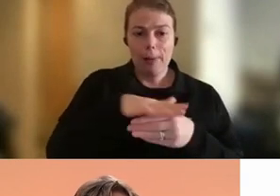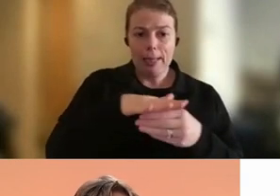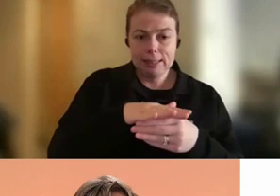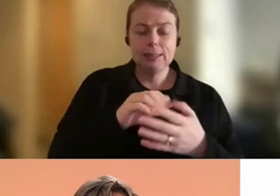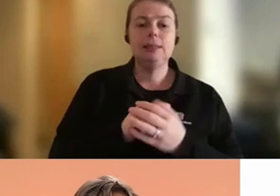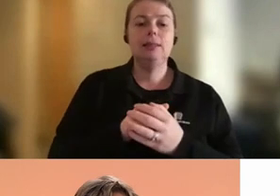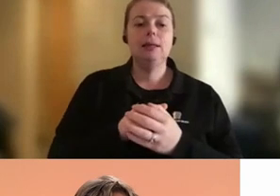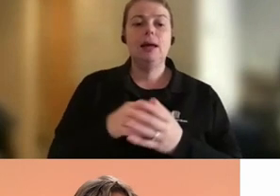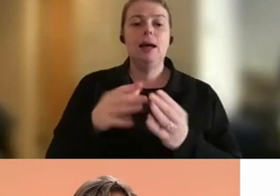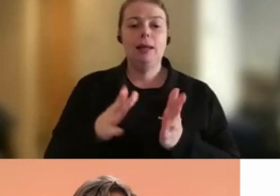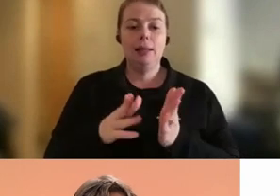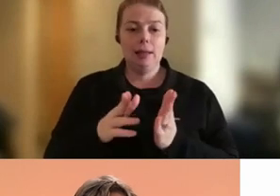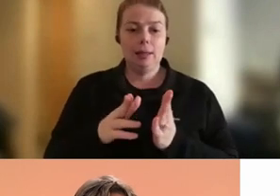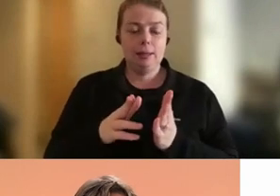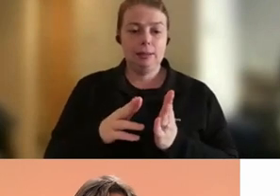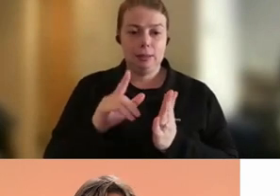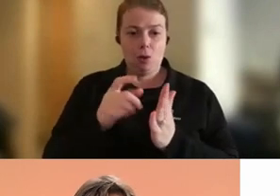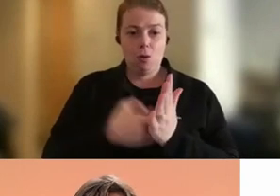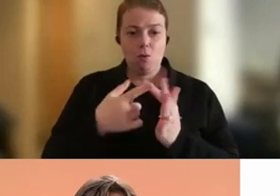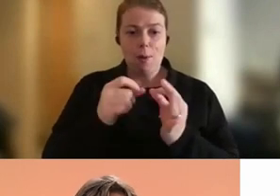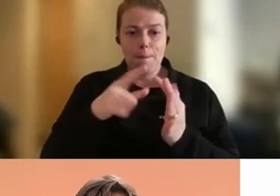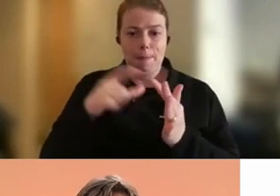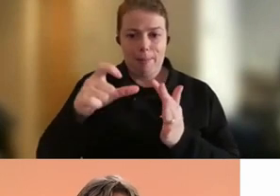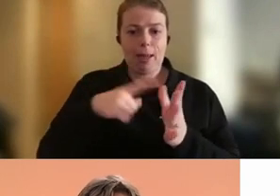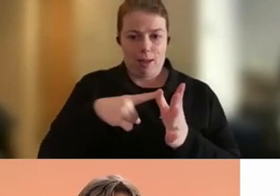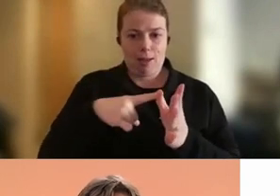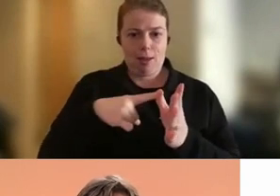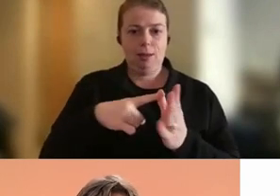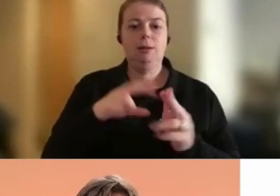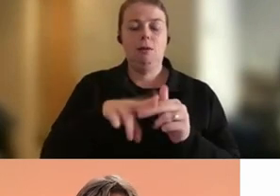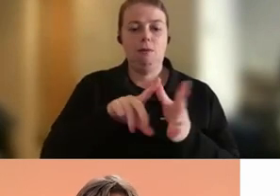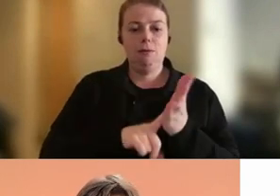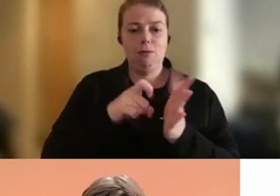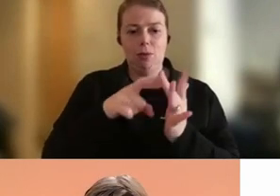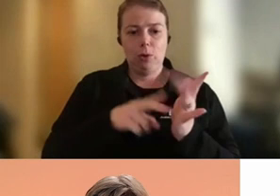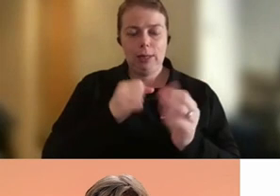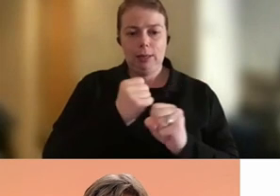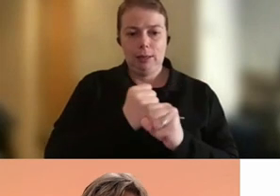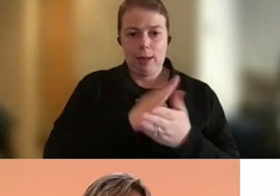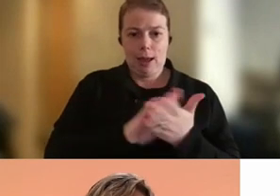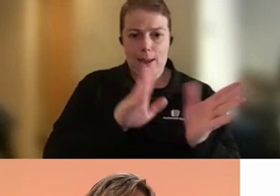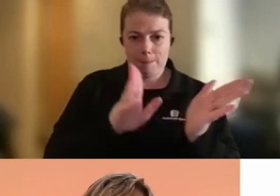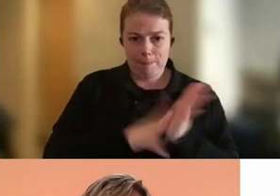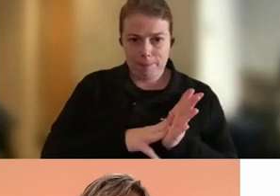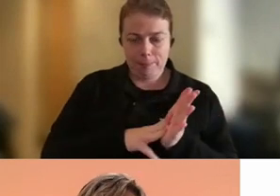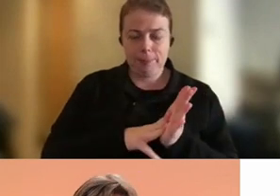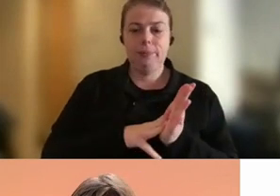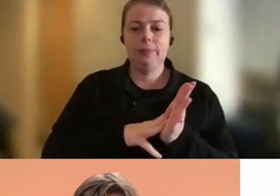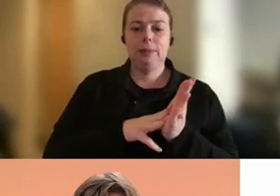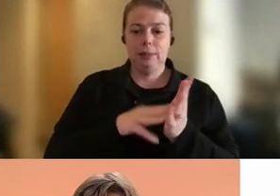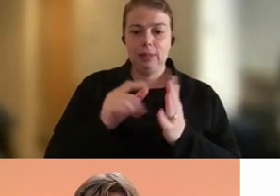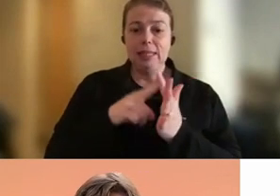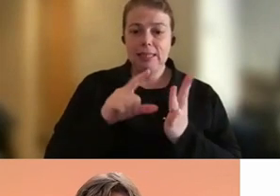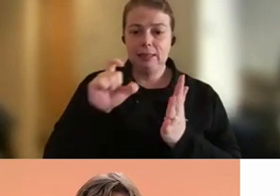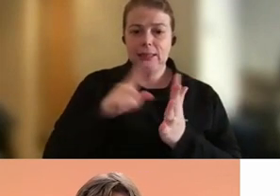PSM and the CEO at the National Disability Insurance Agency. Thank you all for joining us today. And I